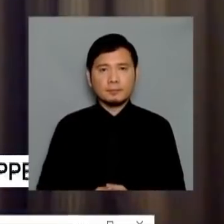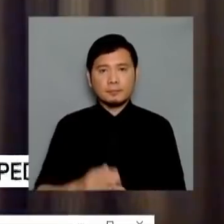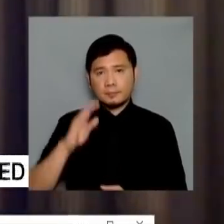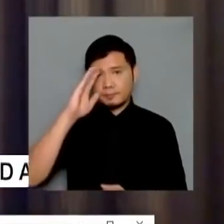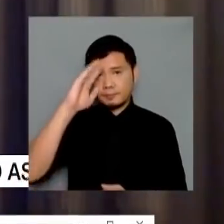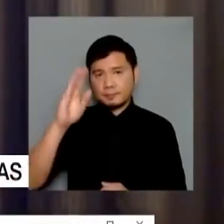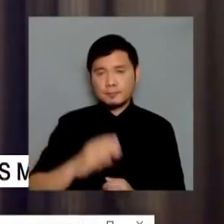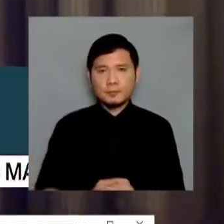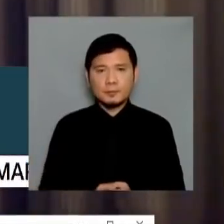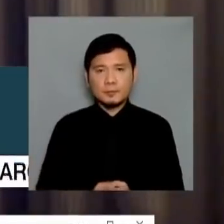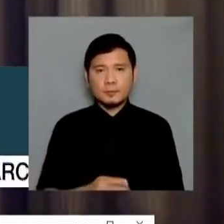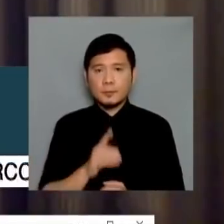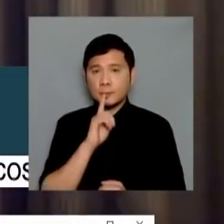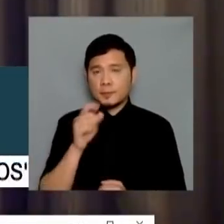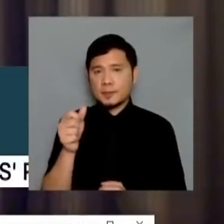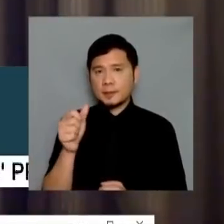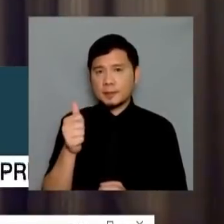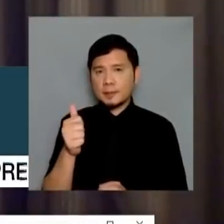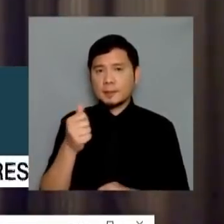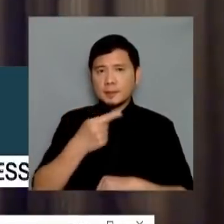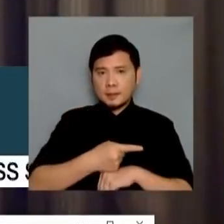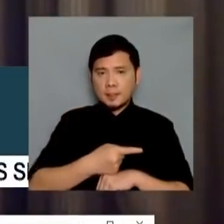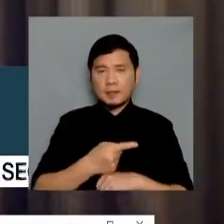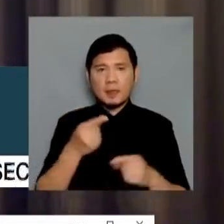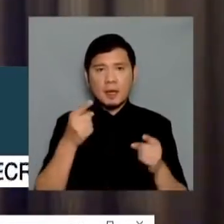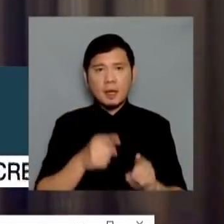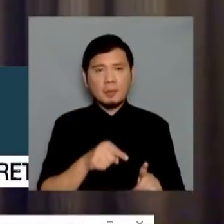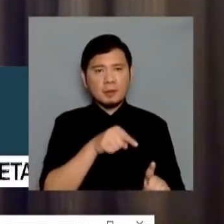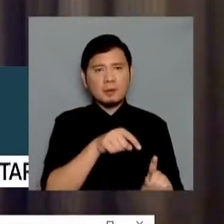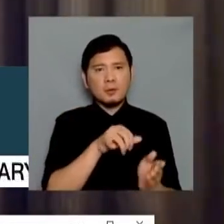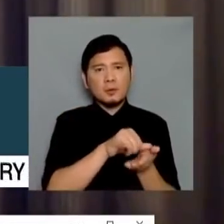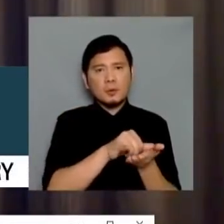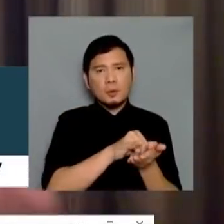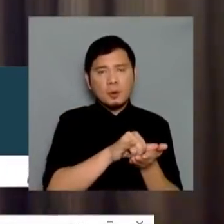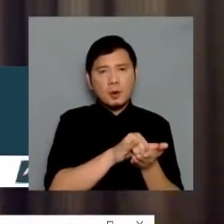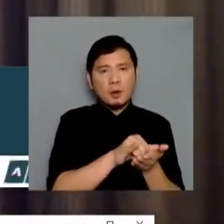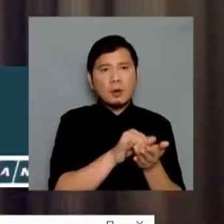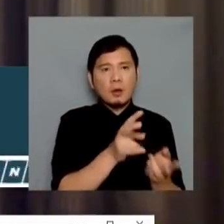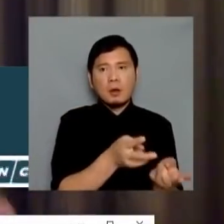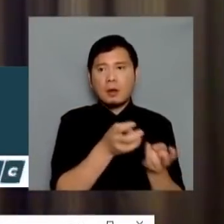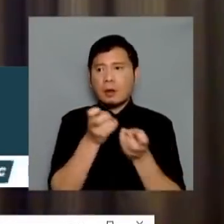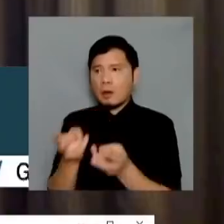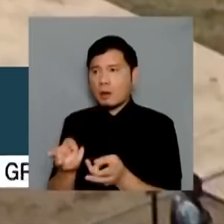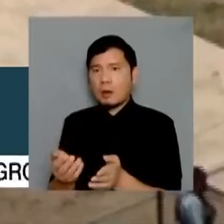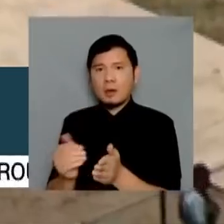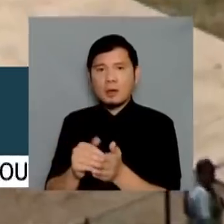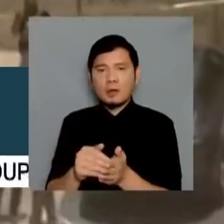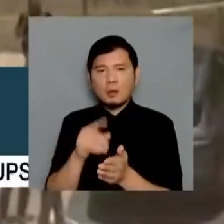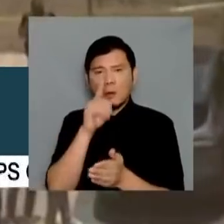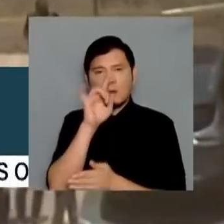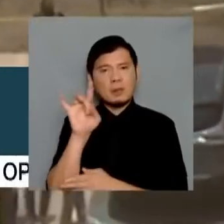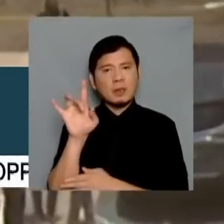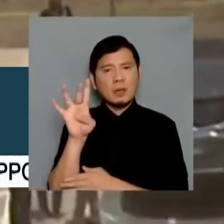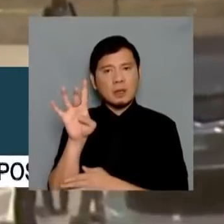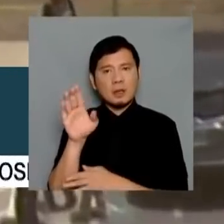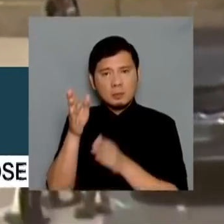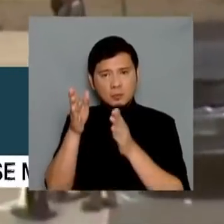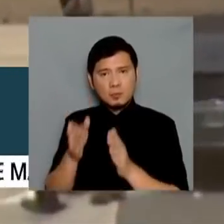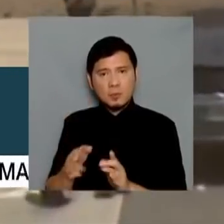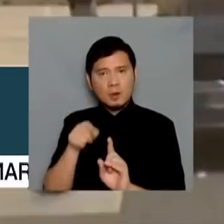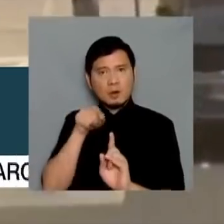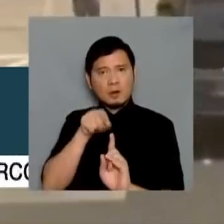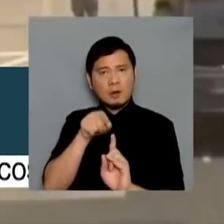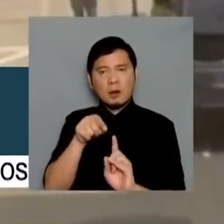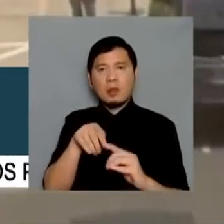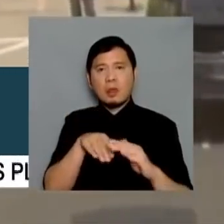It's just 10 days since the horrific mass shooting in Buffalo, New York that saw a then-18-year-old kill 10 innocent people in a community